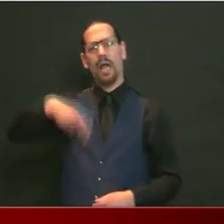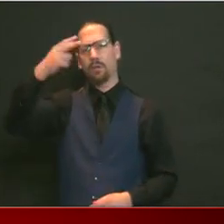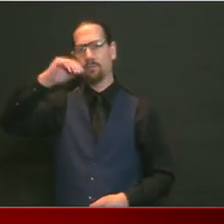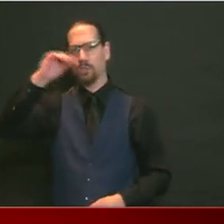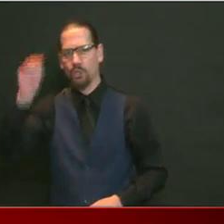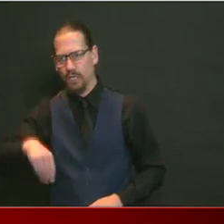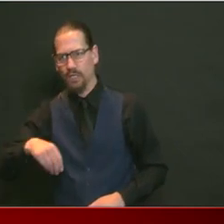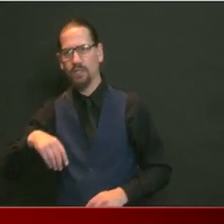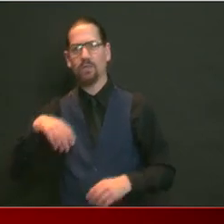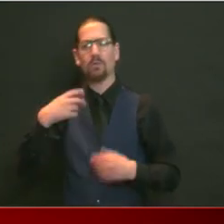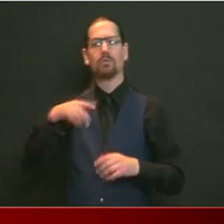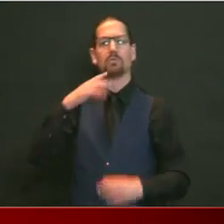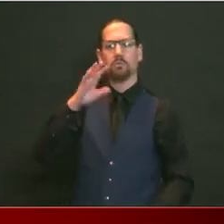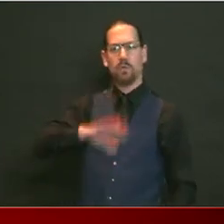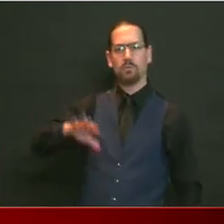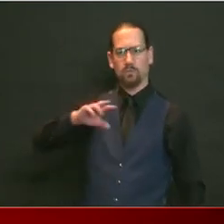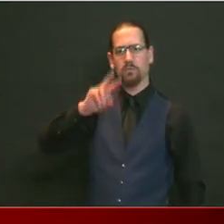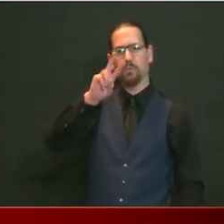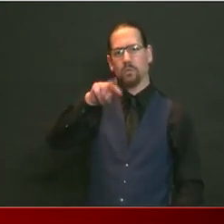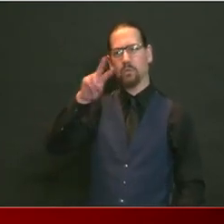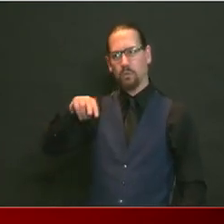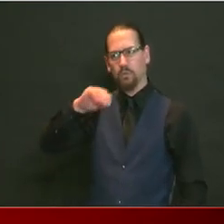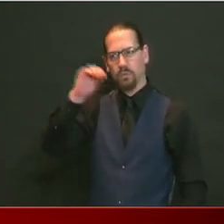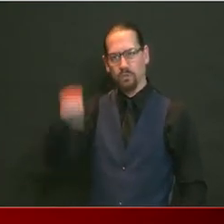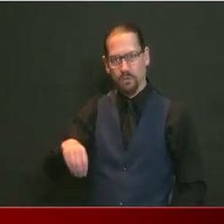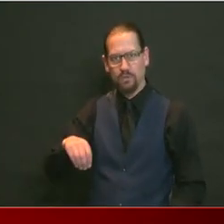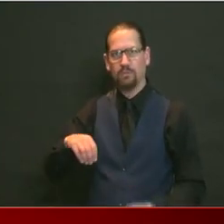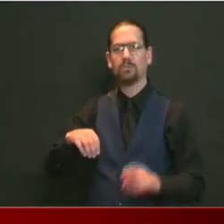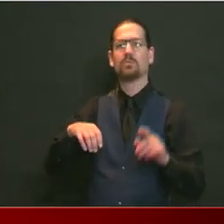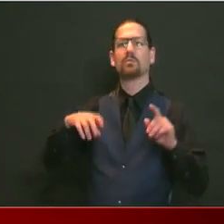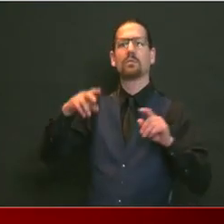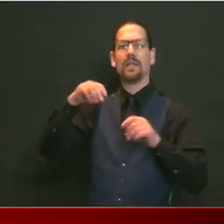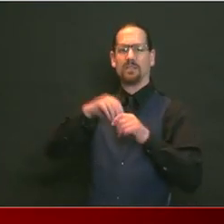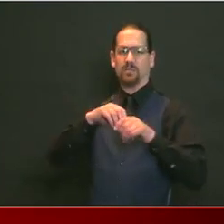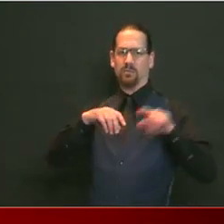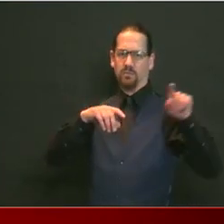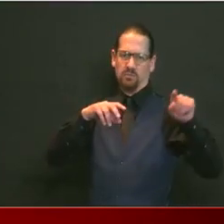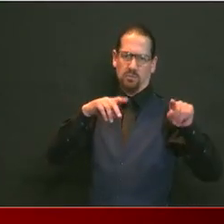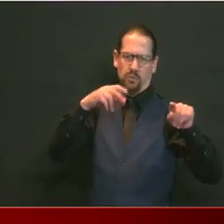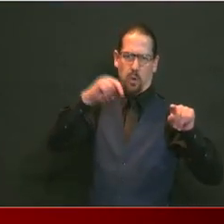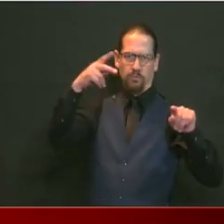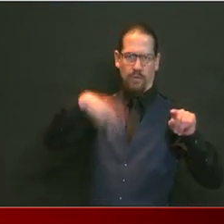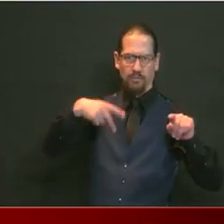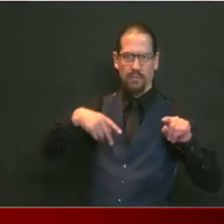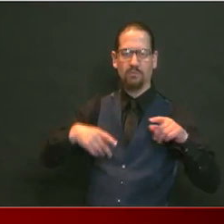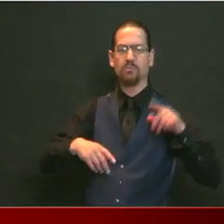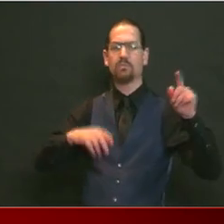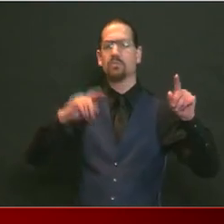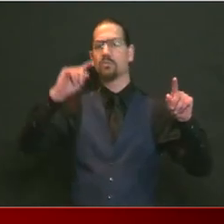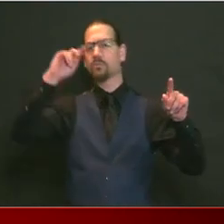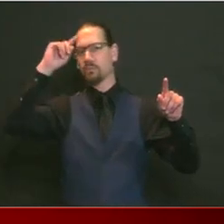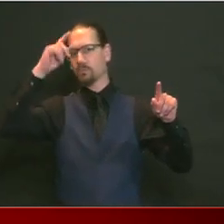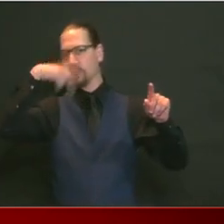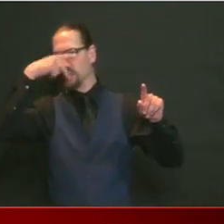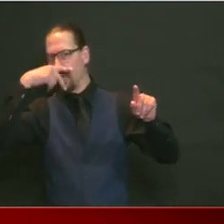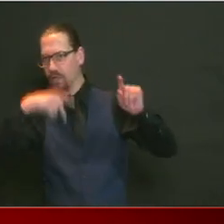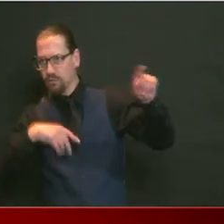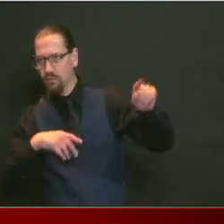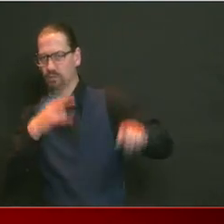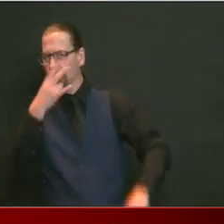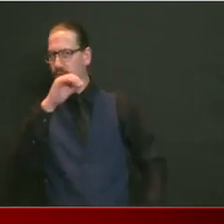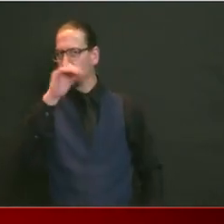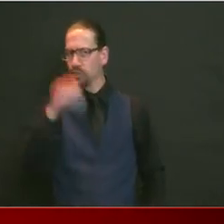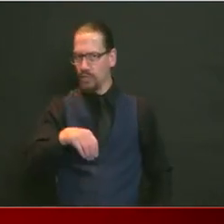positivity, North Providence 18 percent positivity, Pawtucket 17 percent positivity,